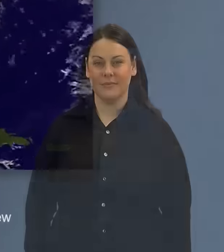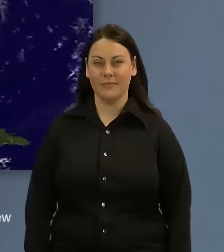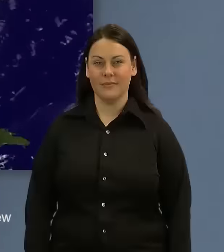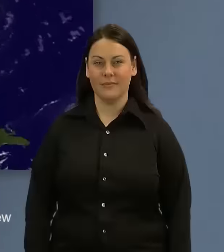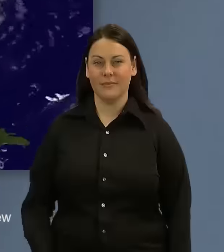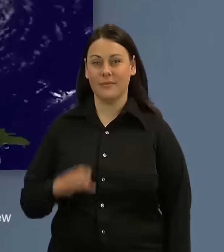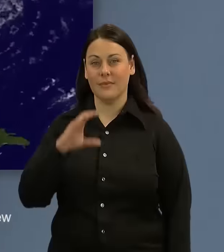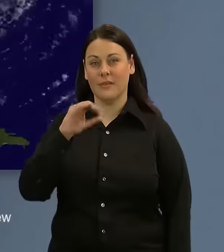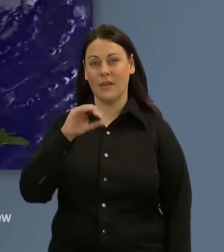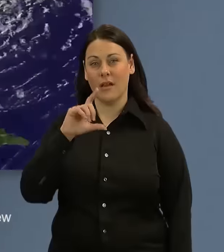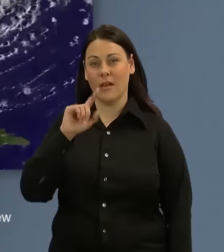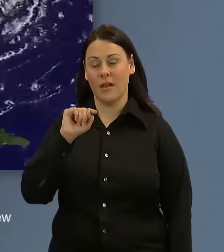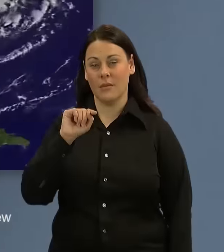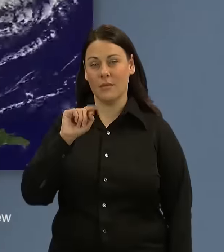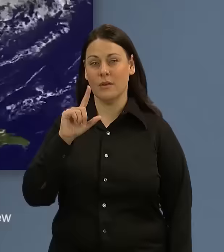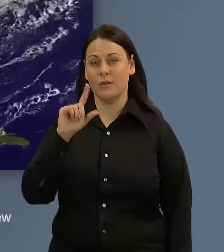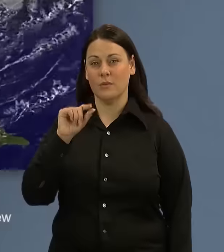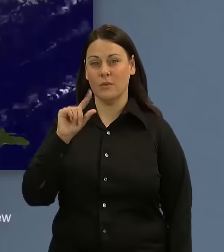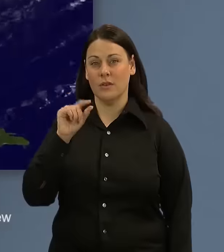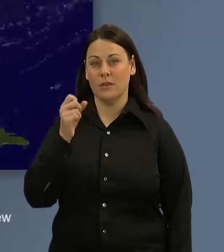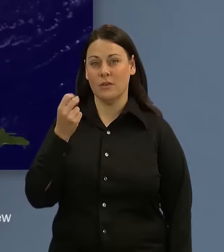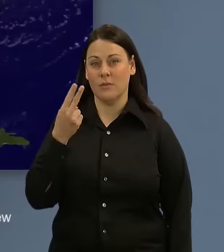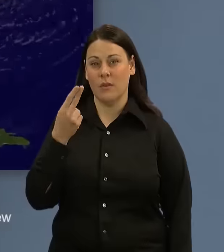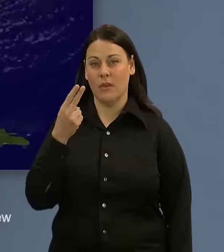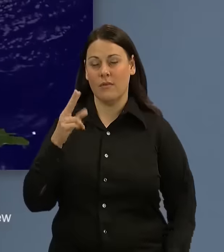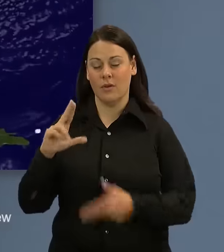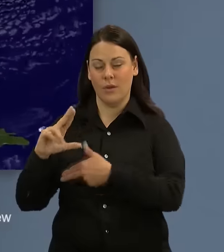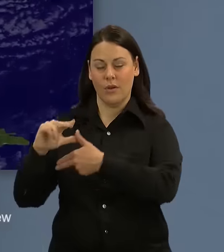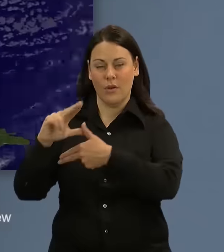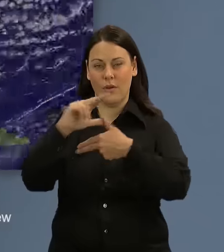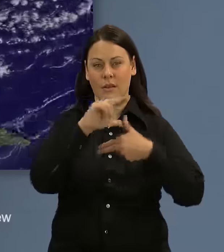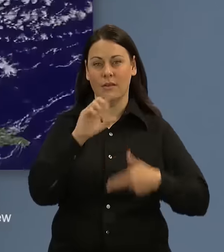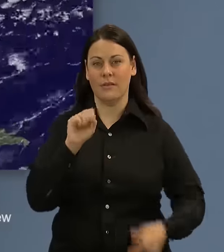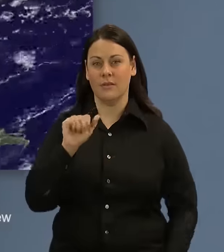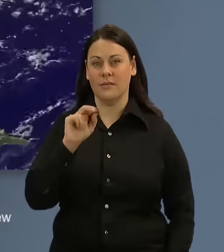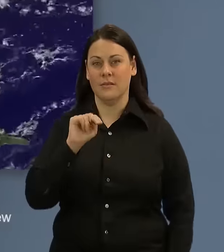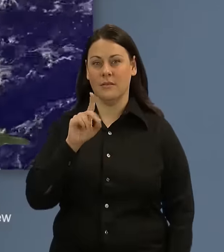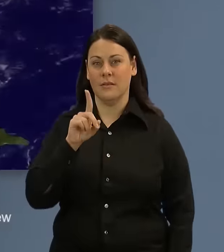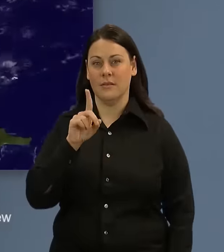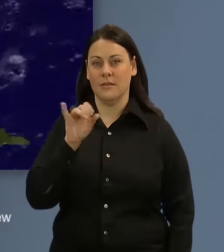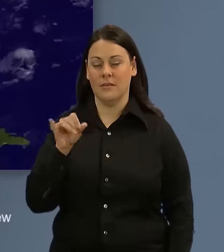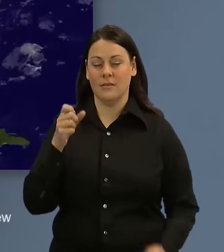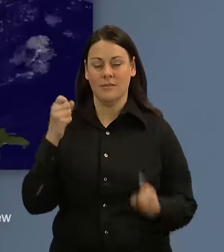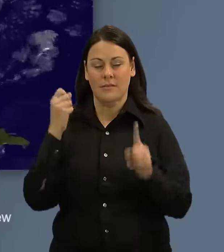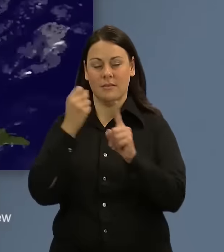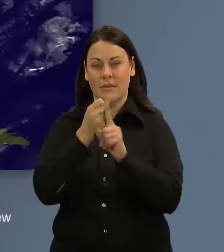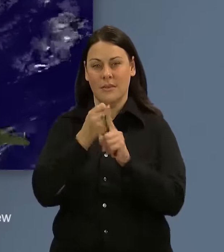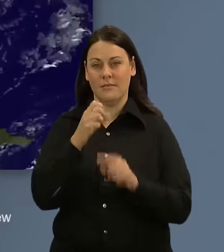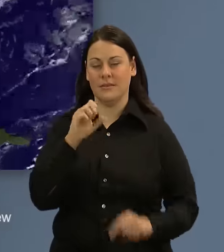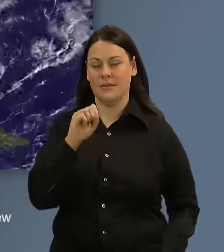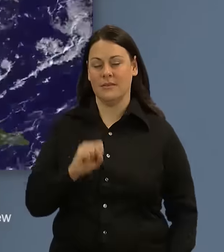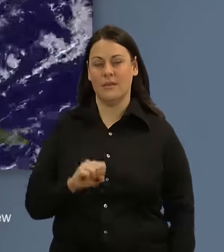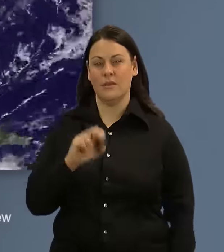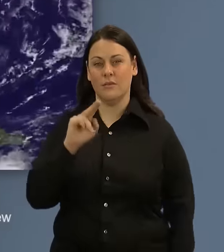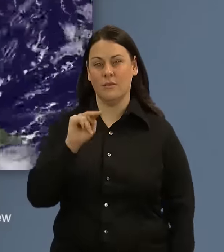In October of 2012, Hurricane Sandy slammed into the coast of southern New Jersey.